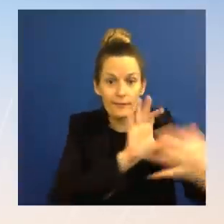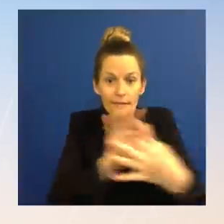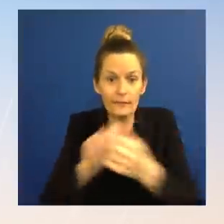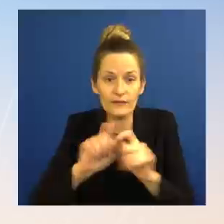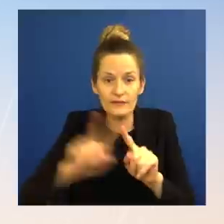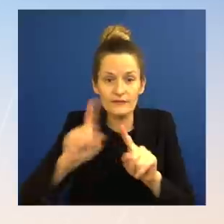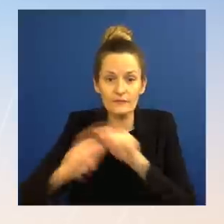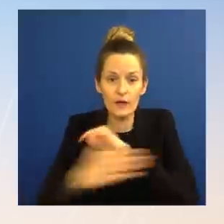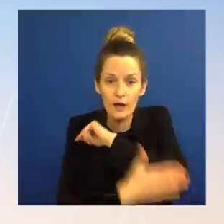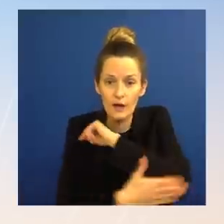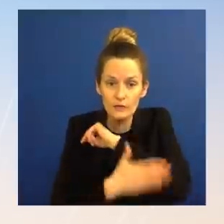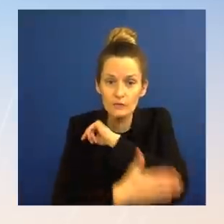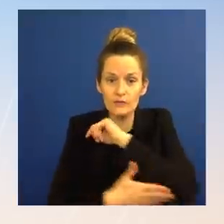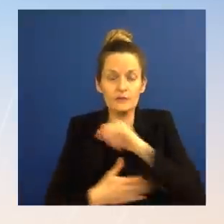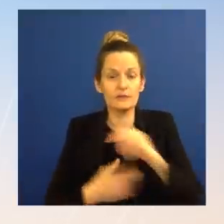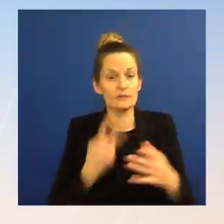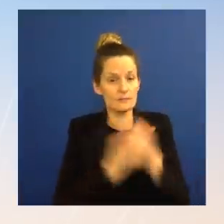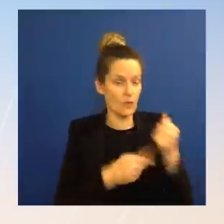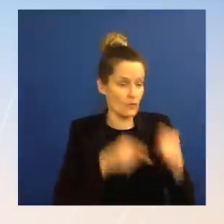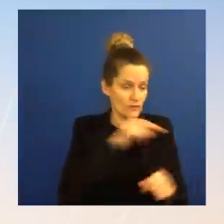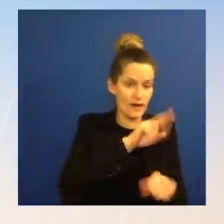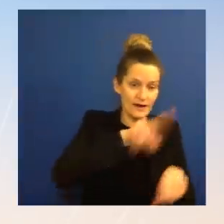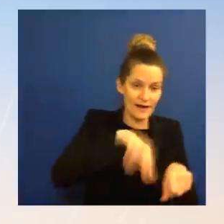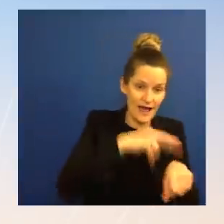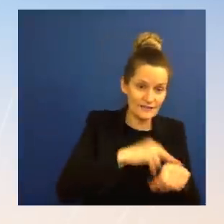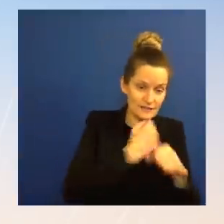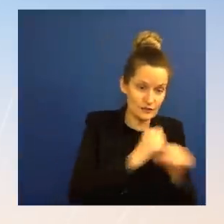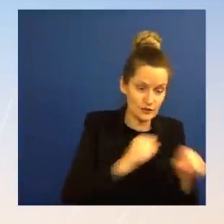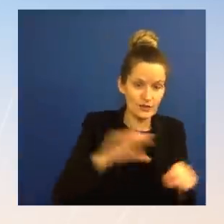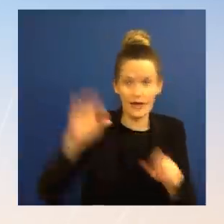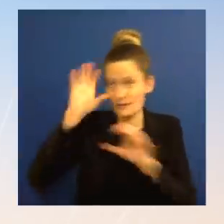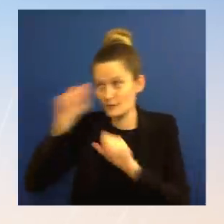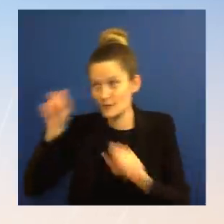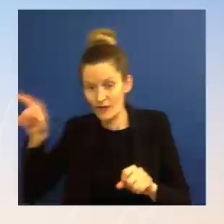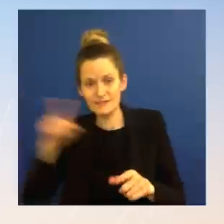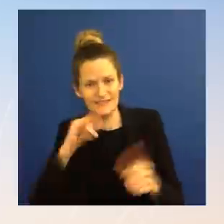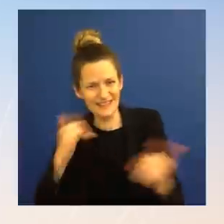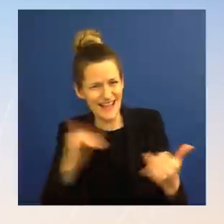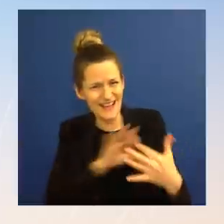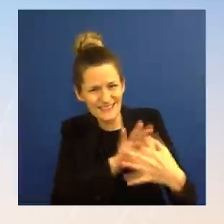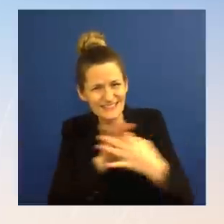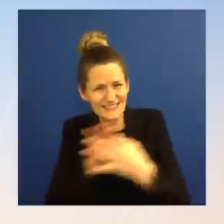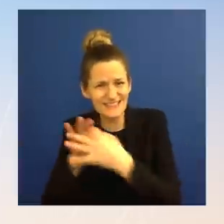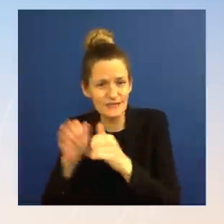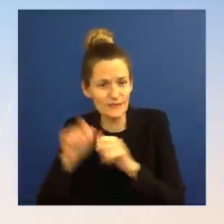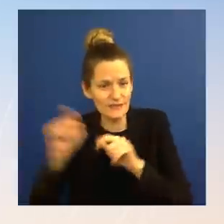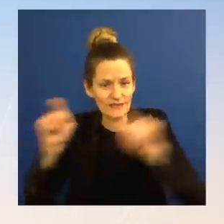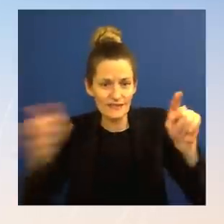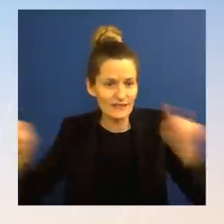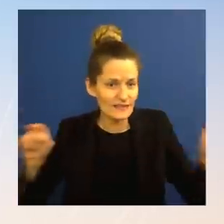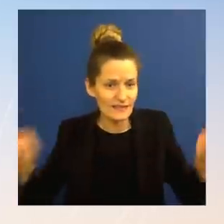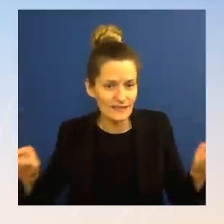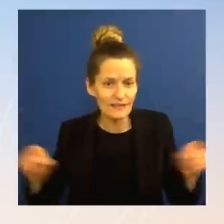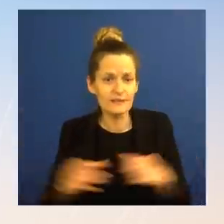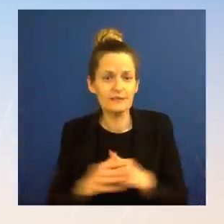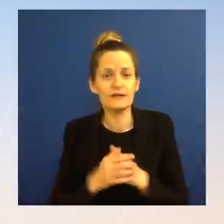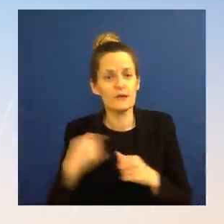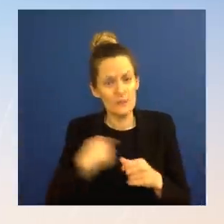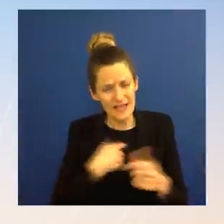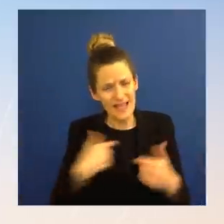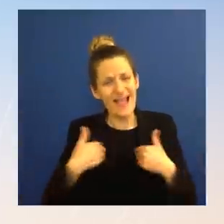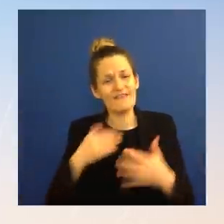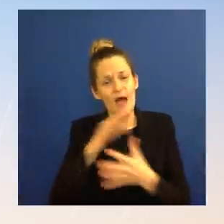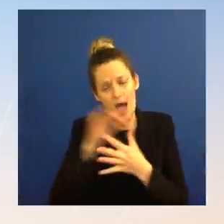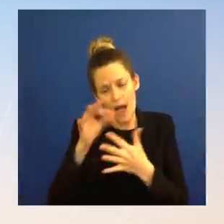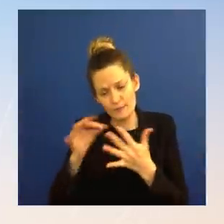basis. And that includes considering a range of domestic options. But the oil markets are global, right? And it is all